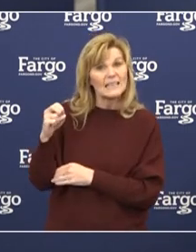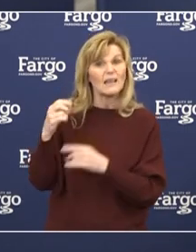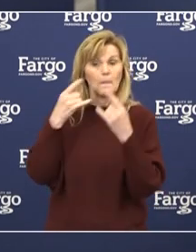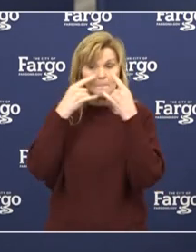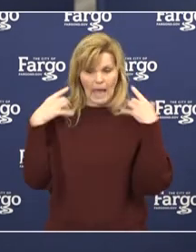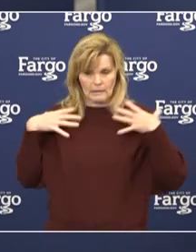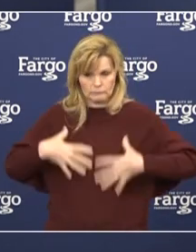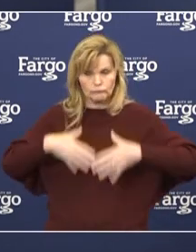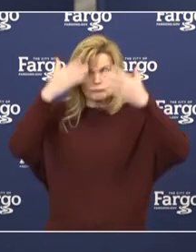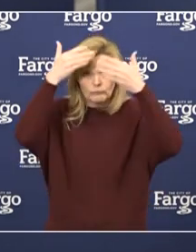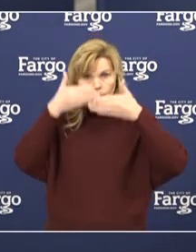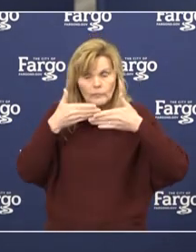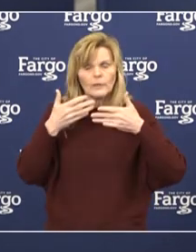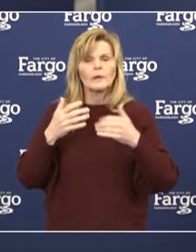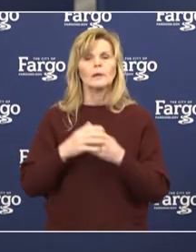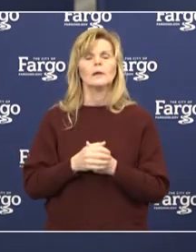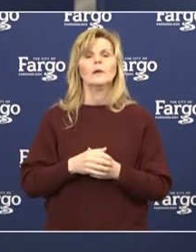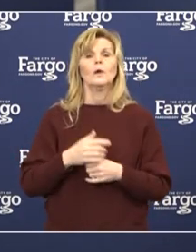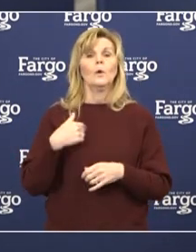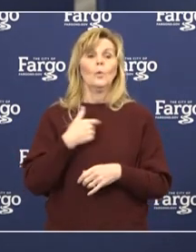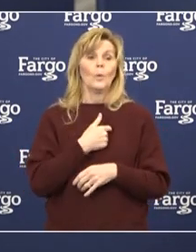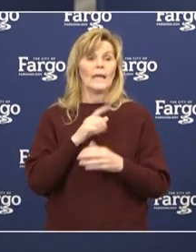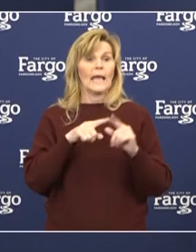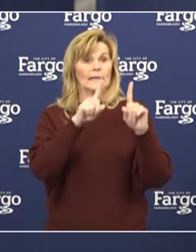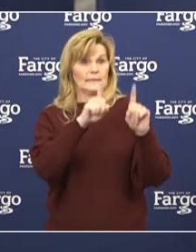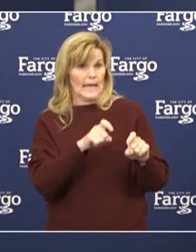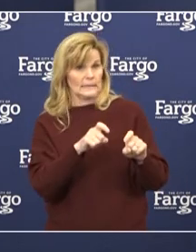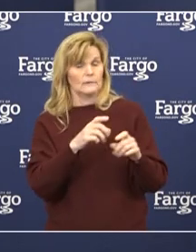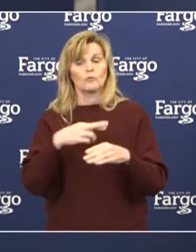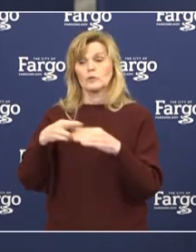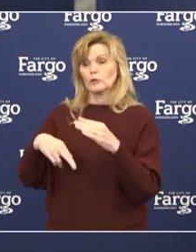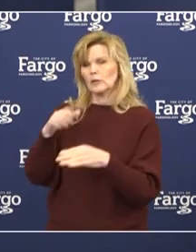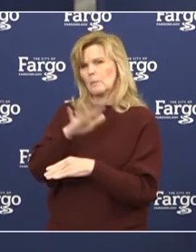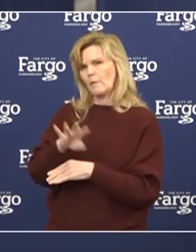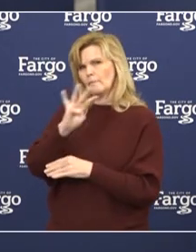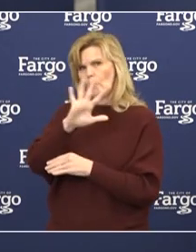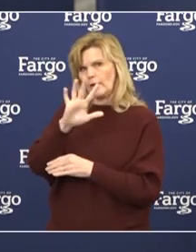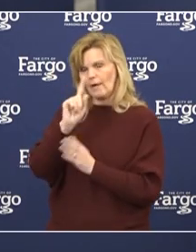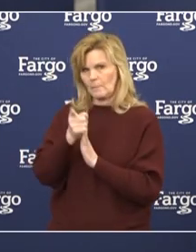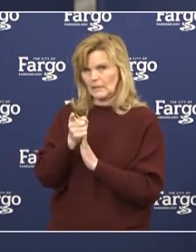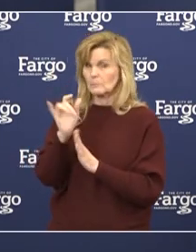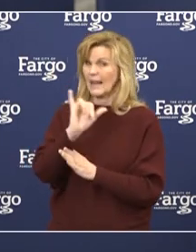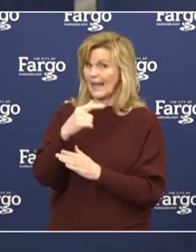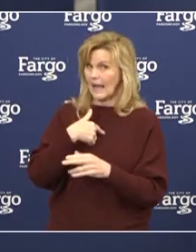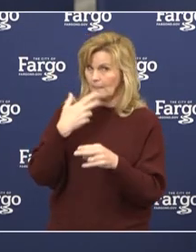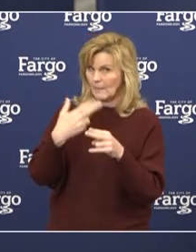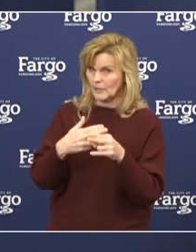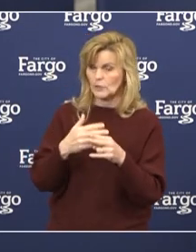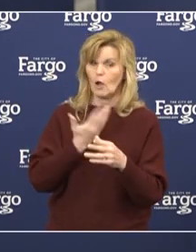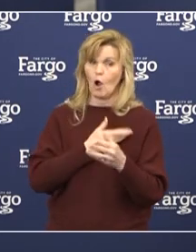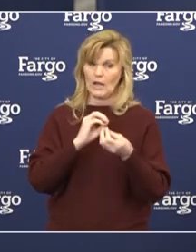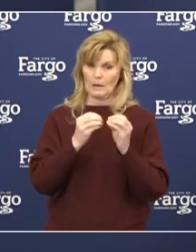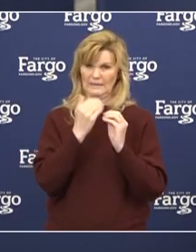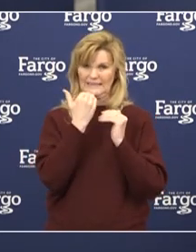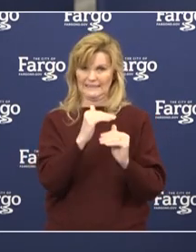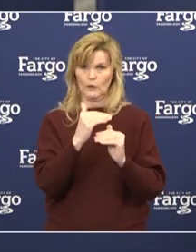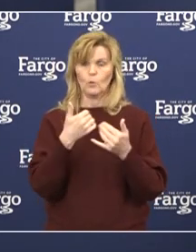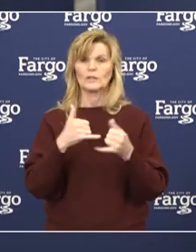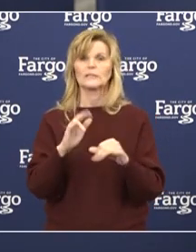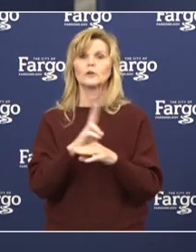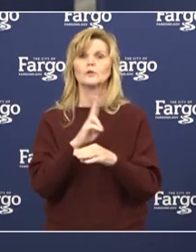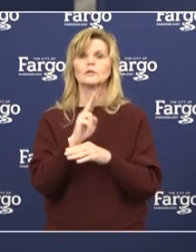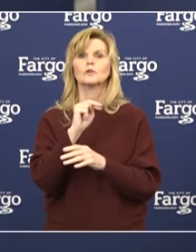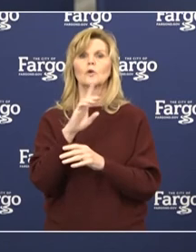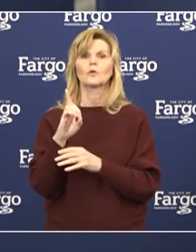Our in-house turnaround time is about 45 minutes. But as I mentioned, because of the limited supply, we're still using the North Dakota Department of